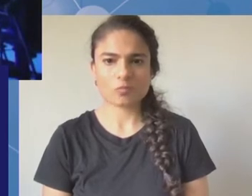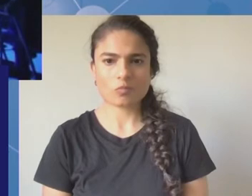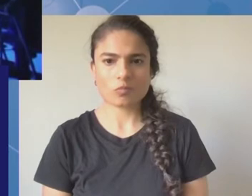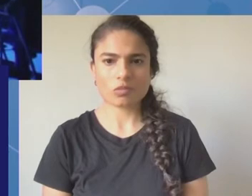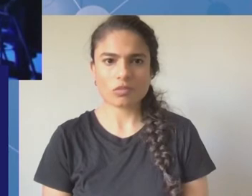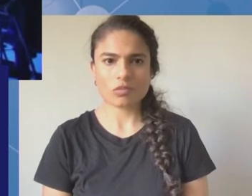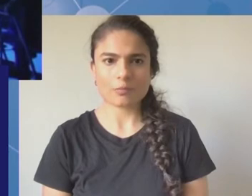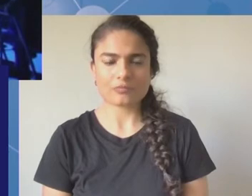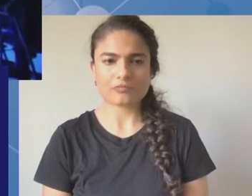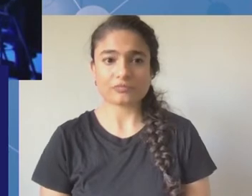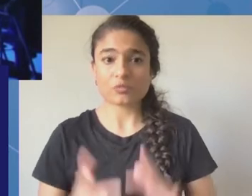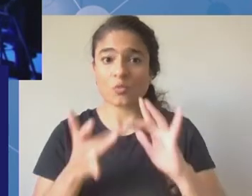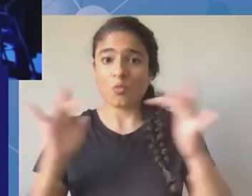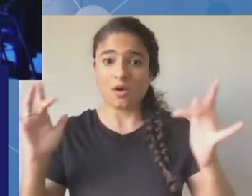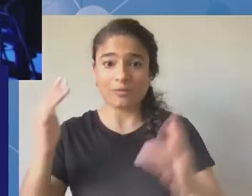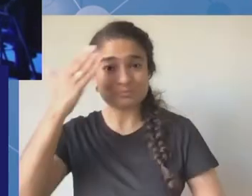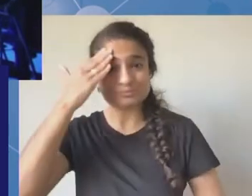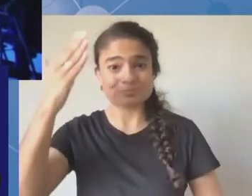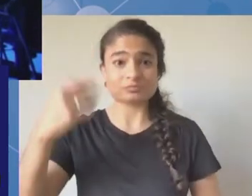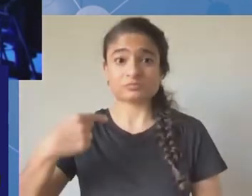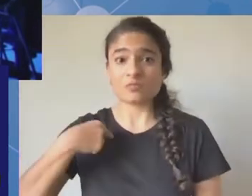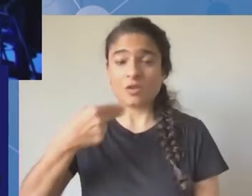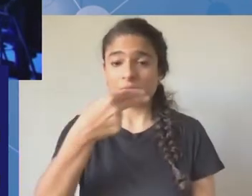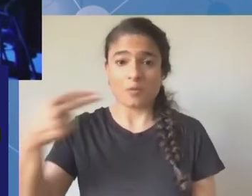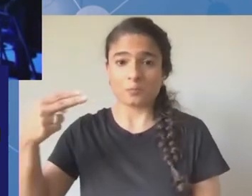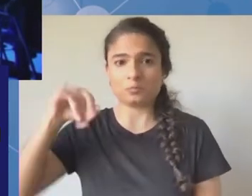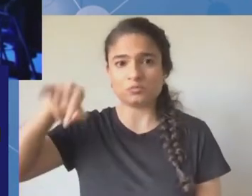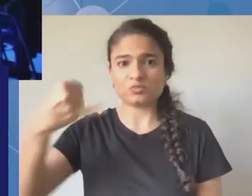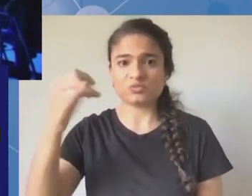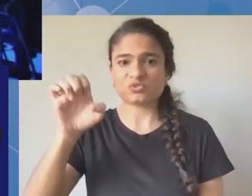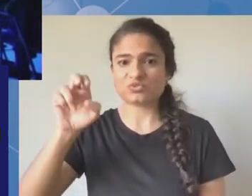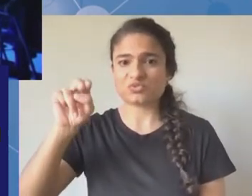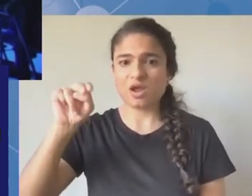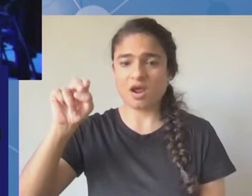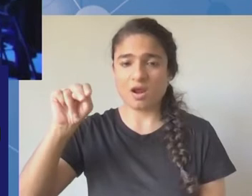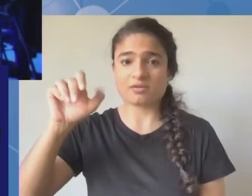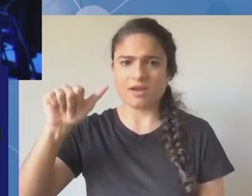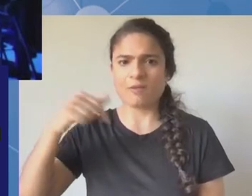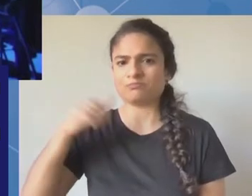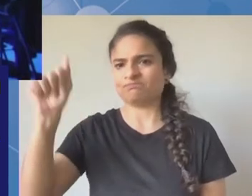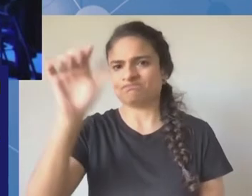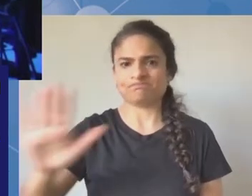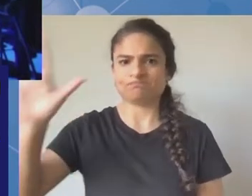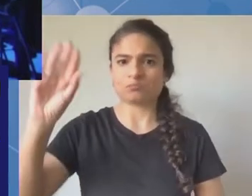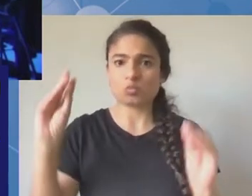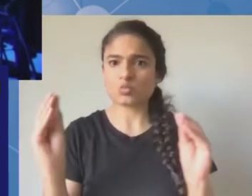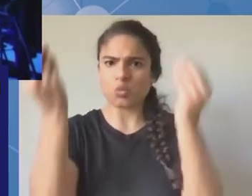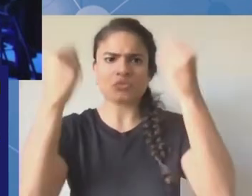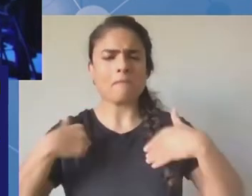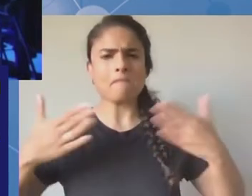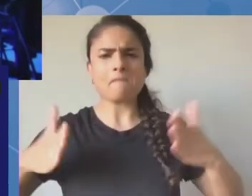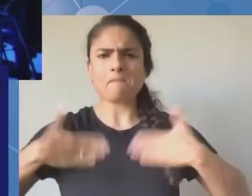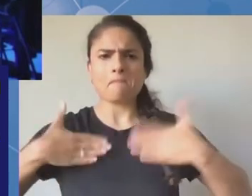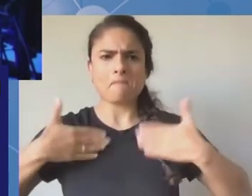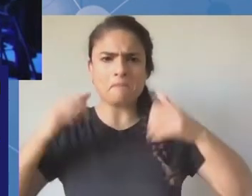rgf and i'm glad that i'll be able to connect remotely for another year to join internet governance forum